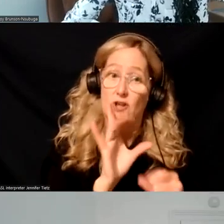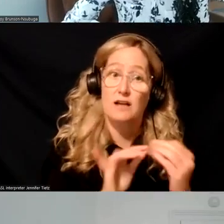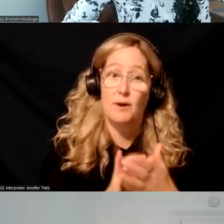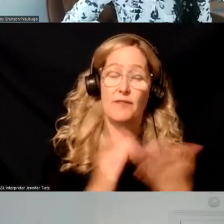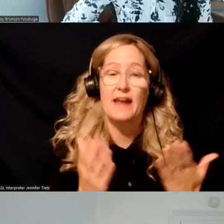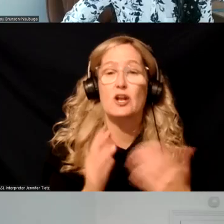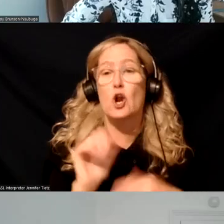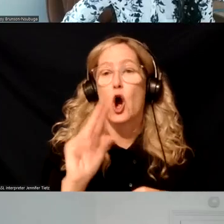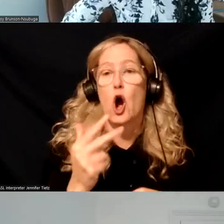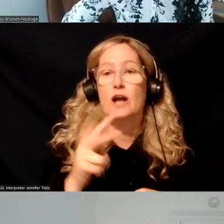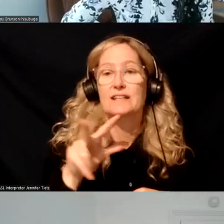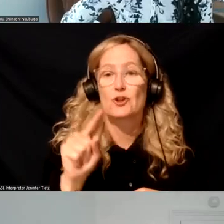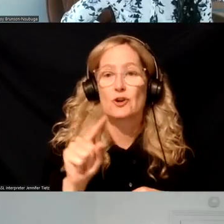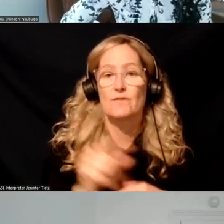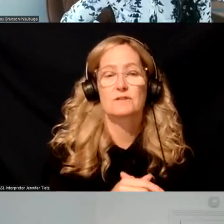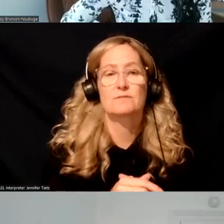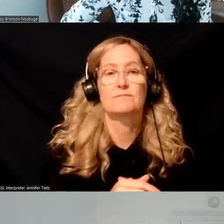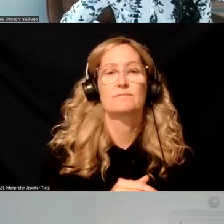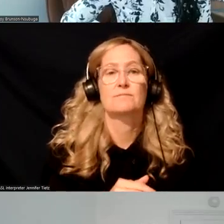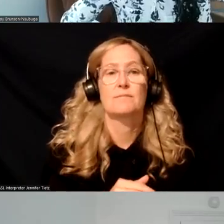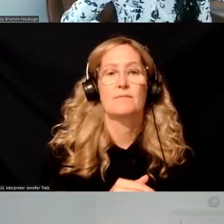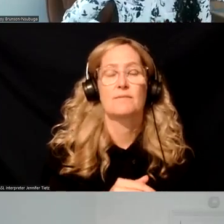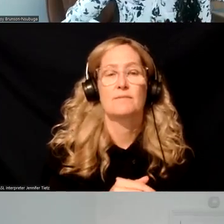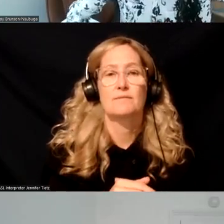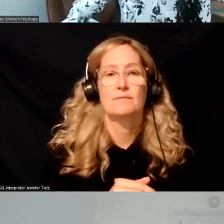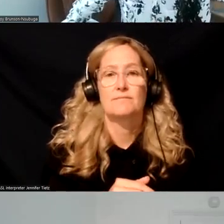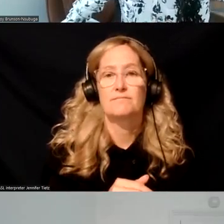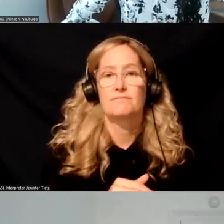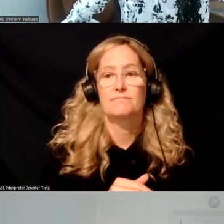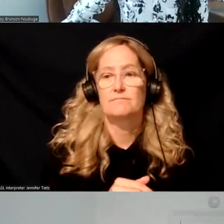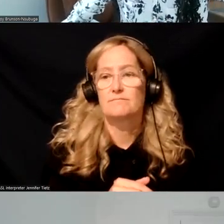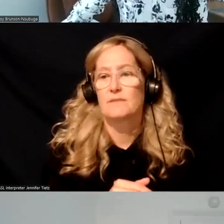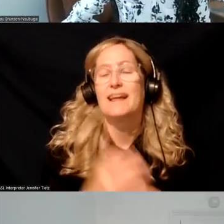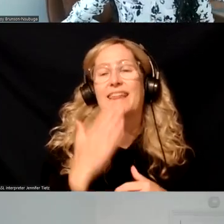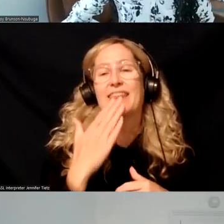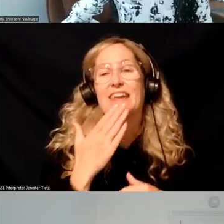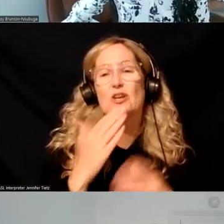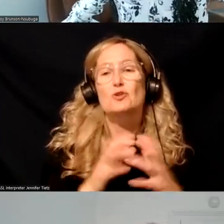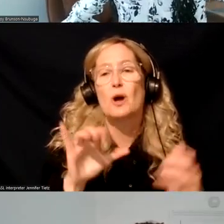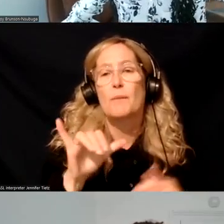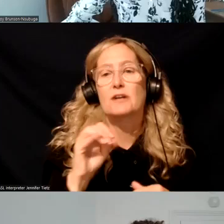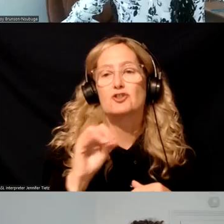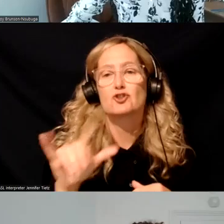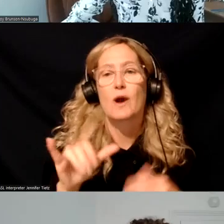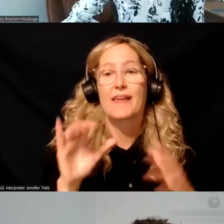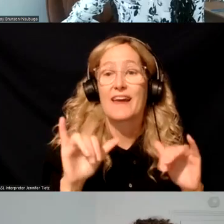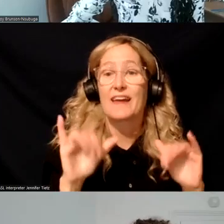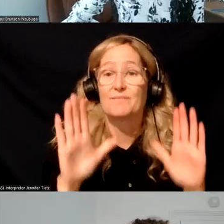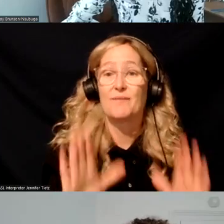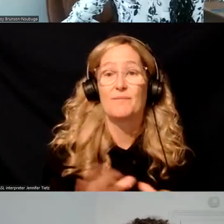you so much, Joy. That was fantastic. Um, and